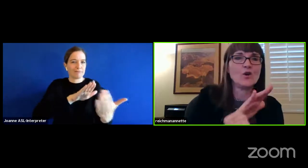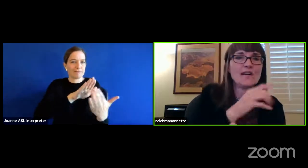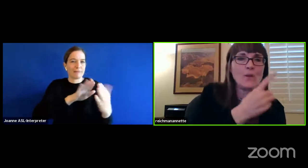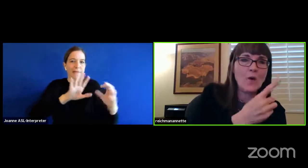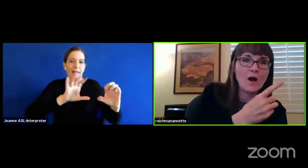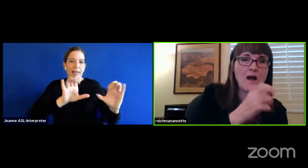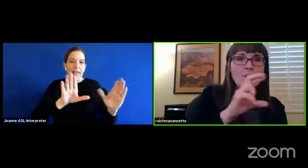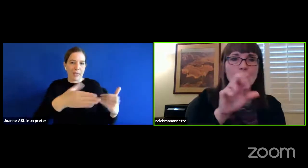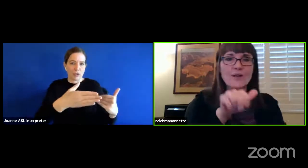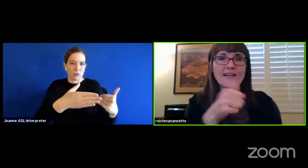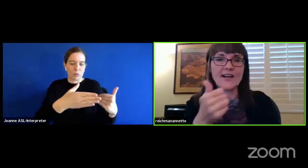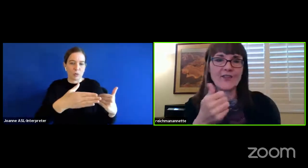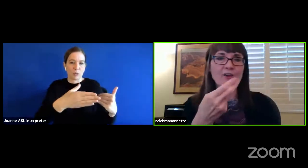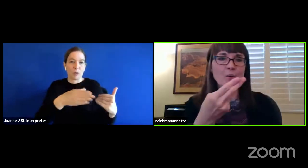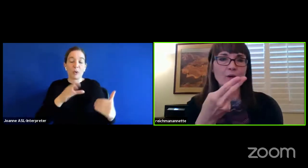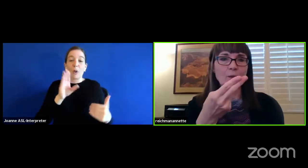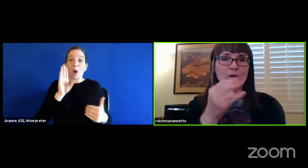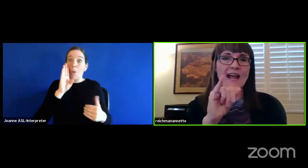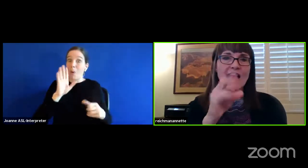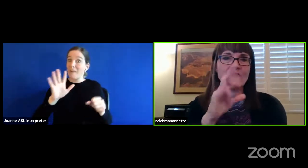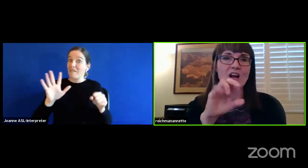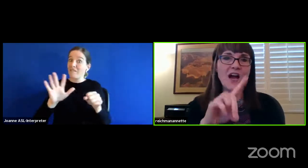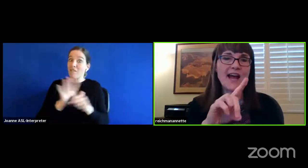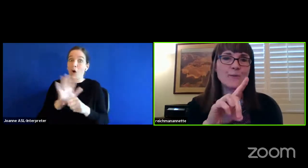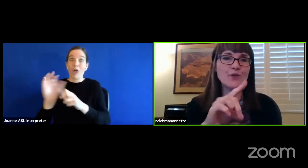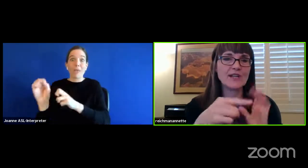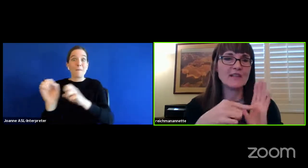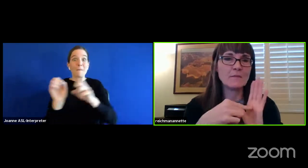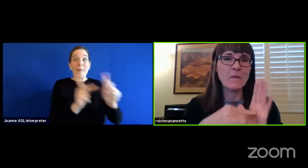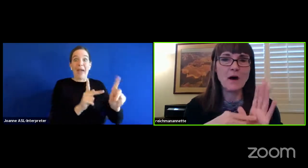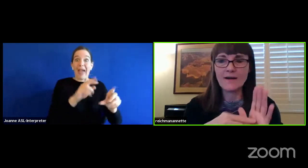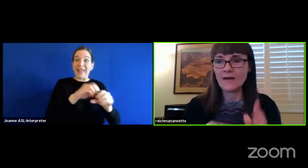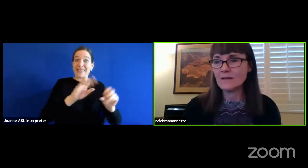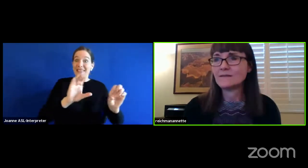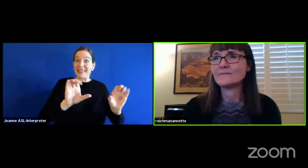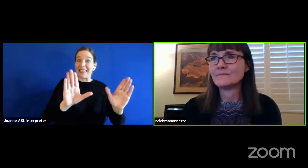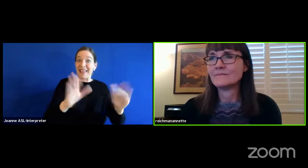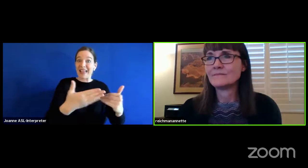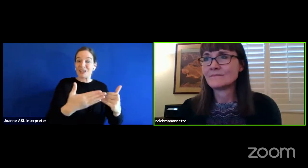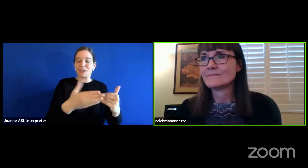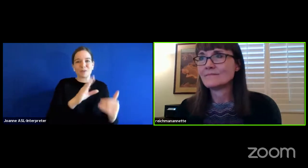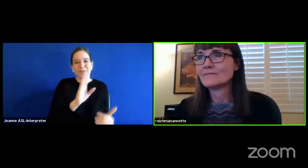fully one or the other. We will have a hybrid model.